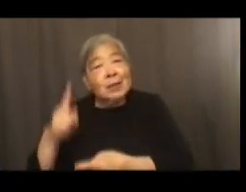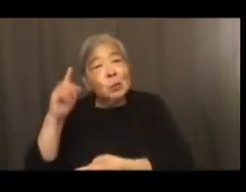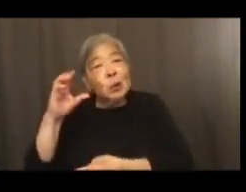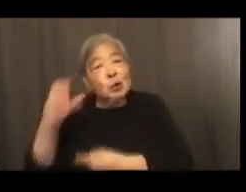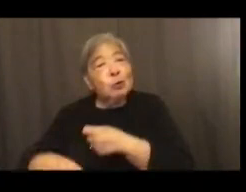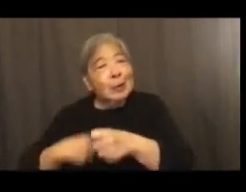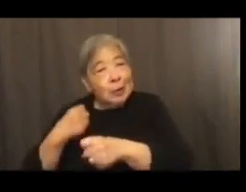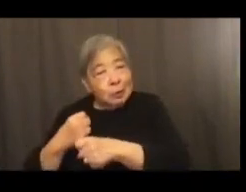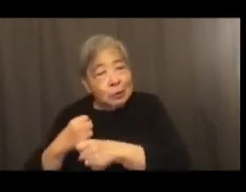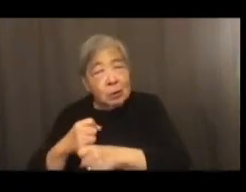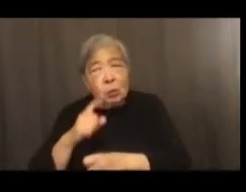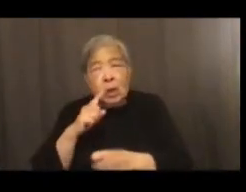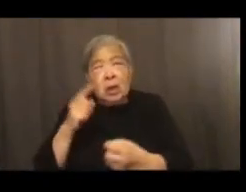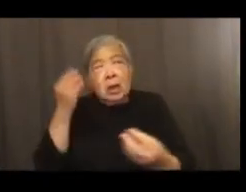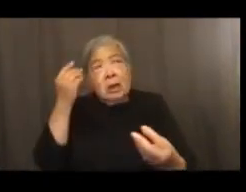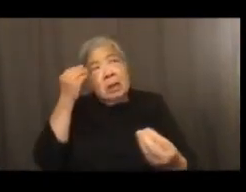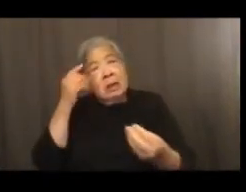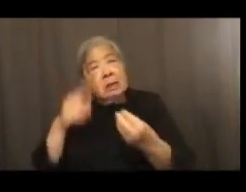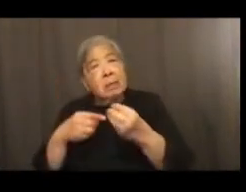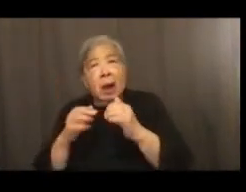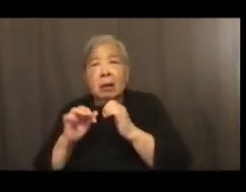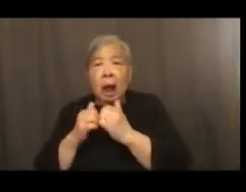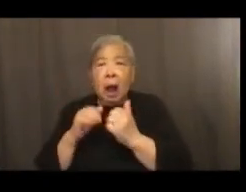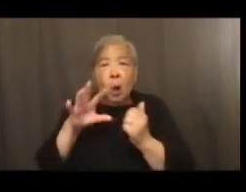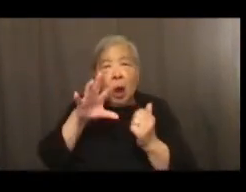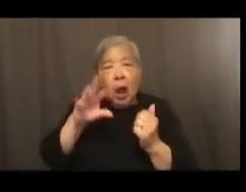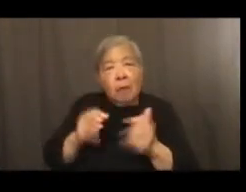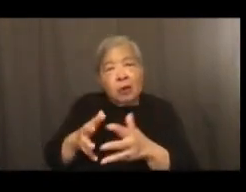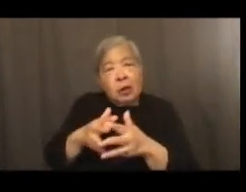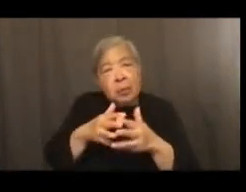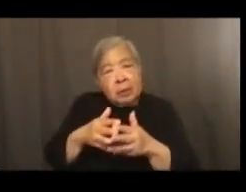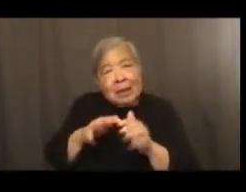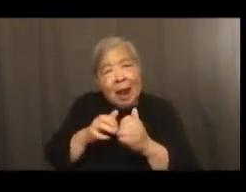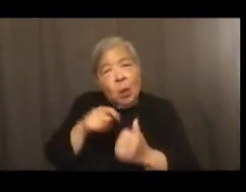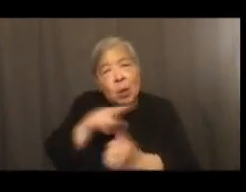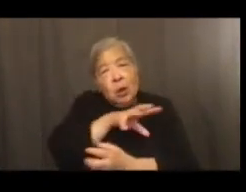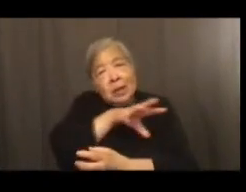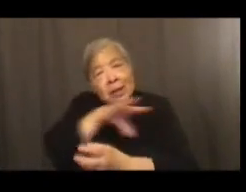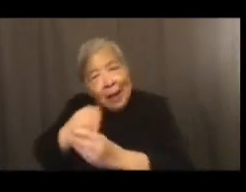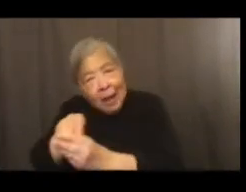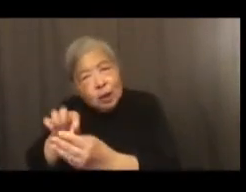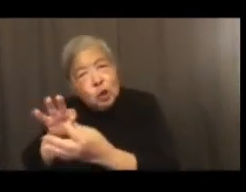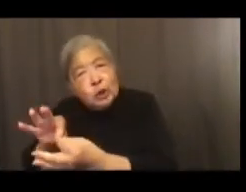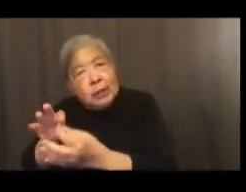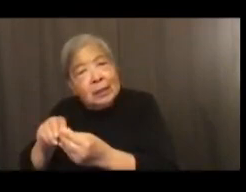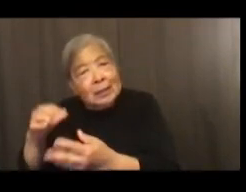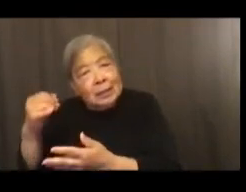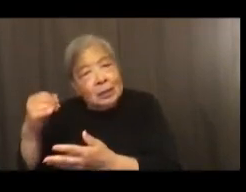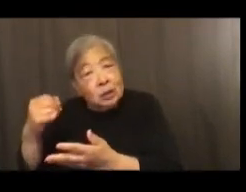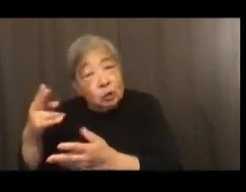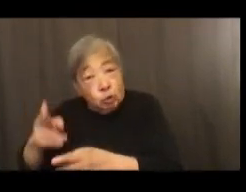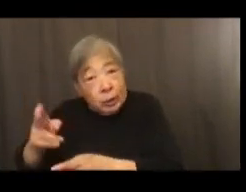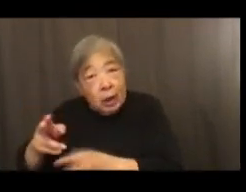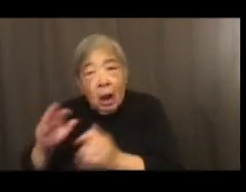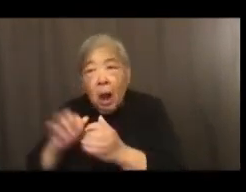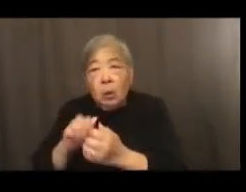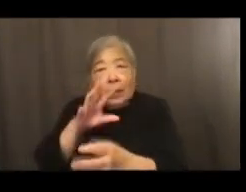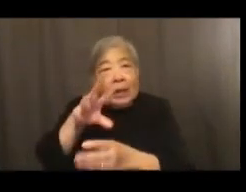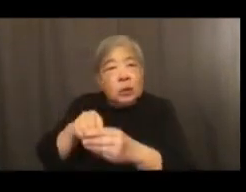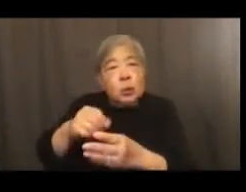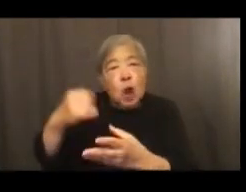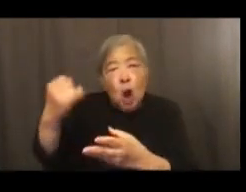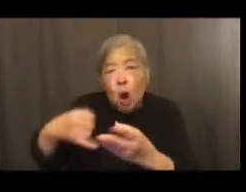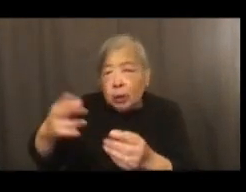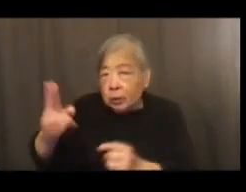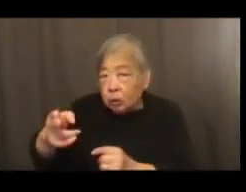really thinks about the ways that African Americans are engaged in history and art history. And I think that aspect